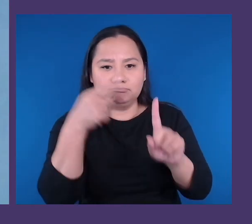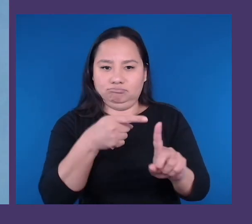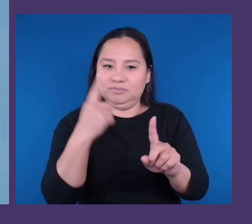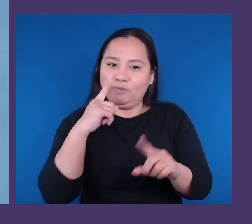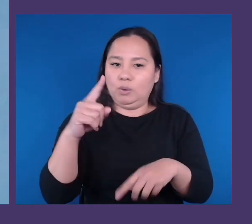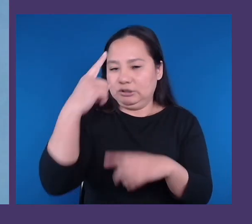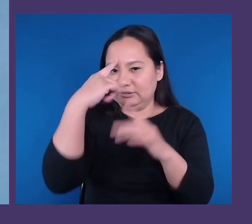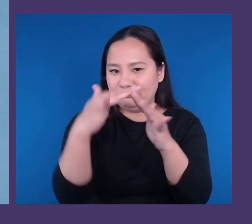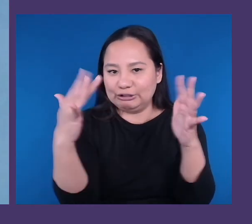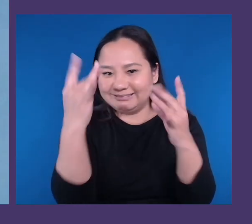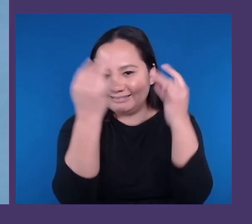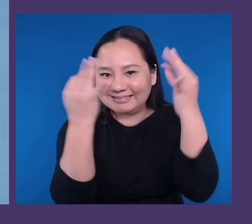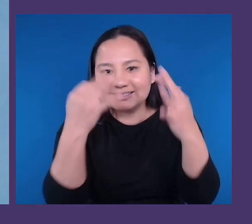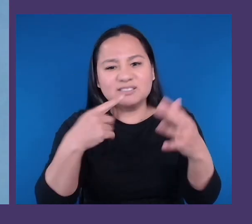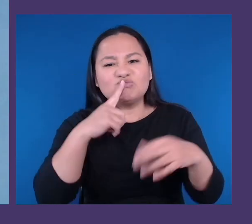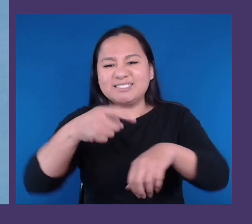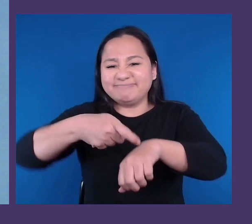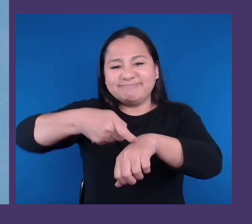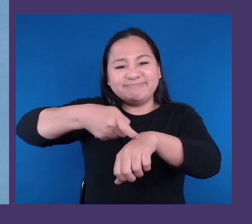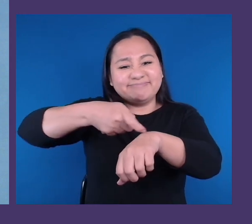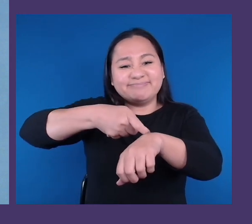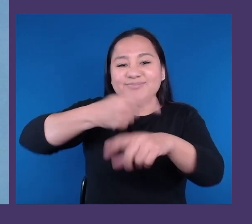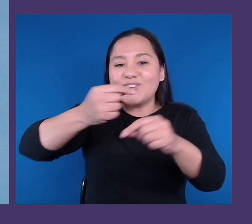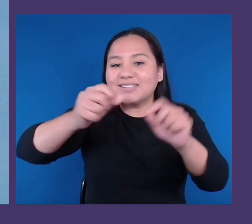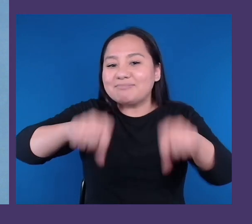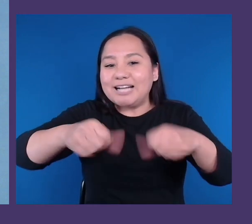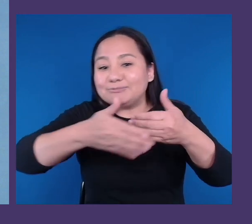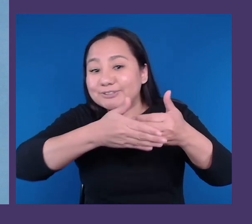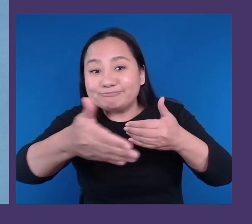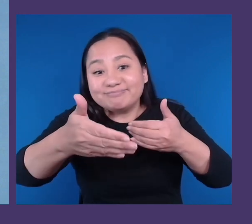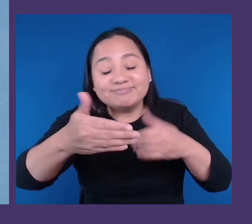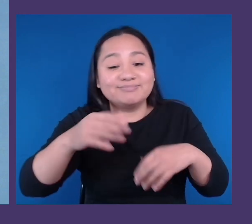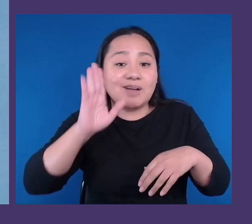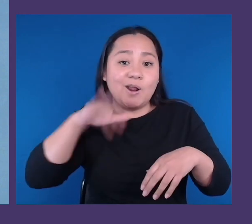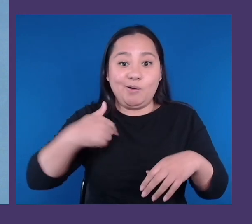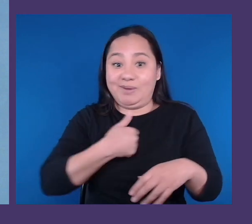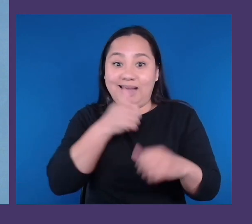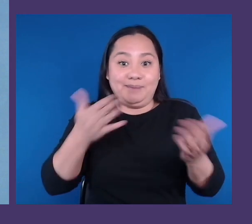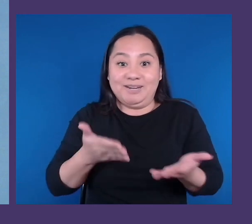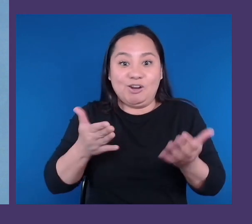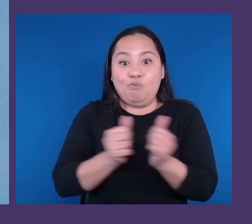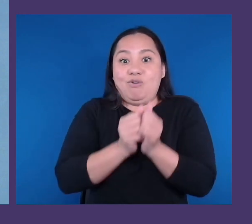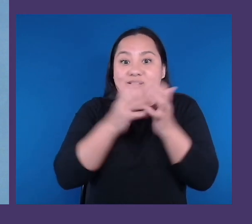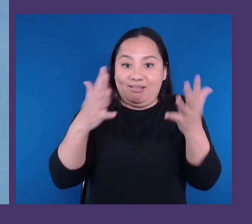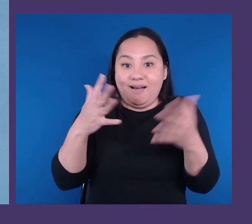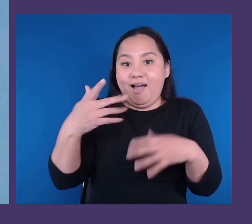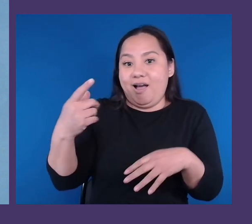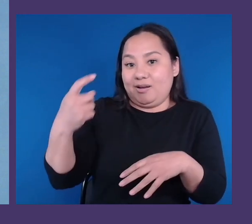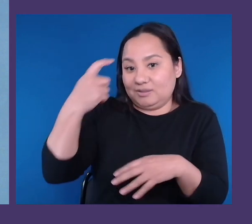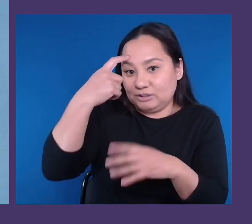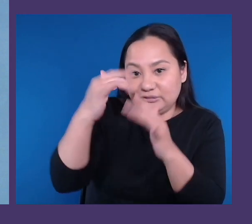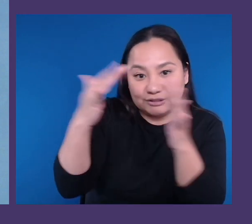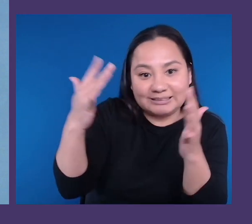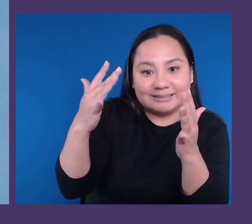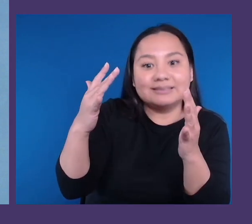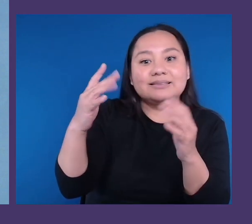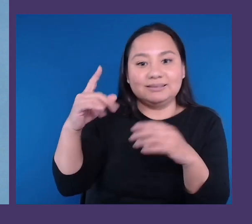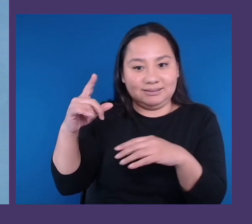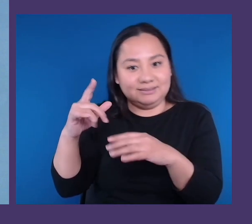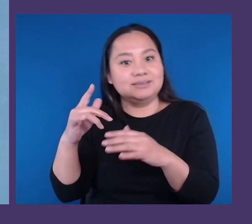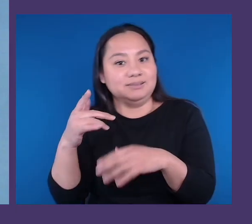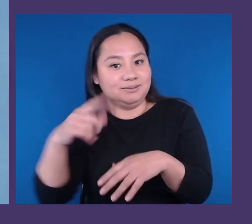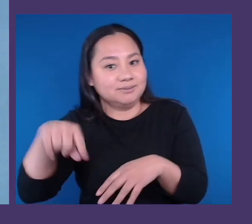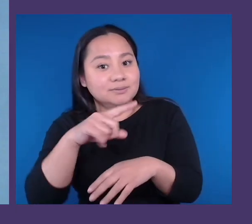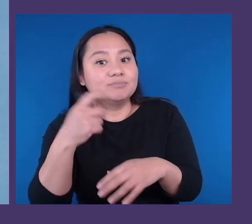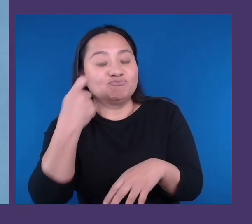we wouldn't be here today without neurodivergent thinking. Recently, we learned that we have neurodiversity to thank